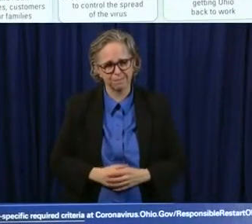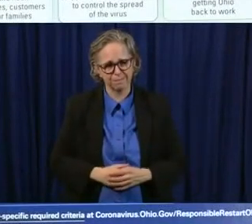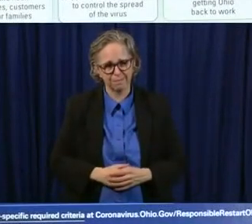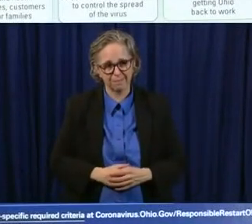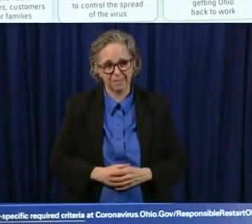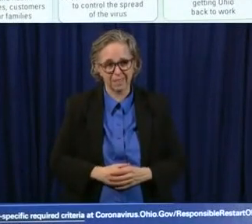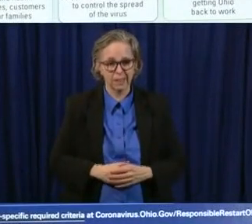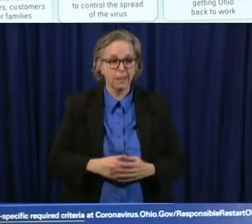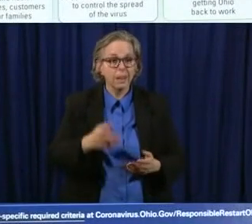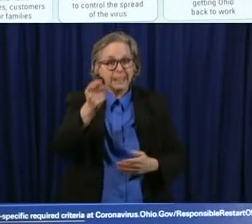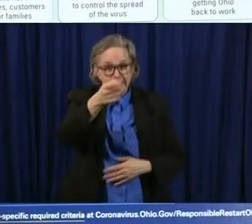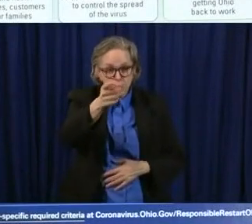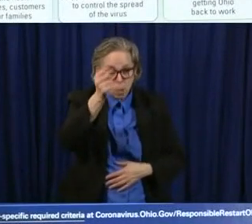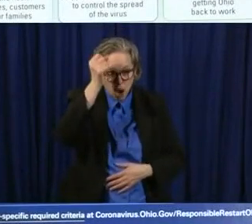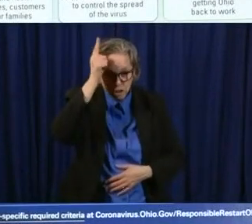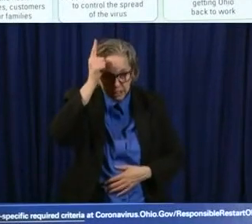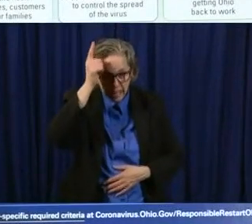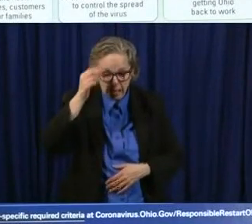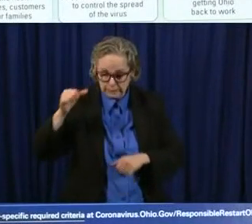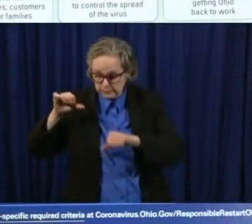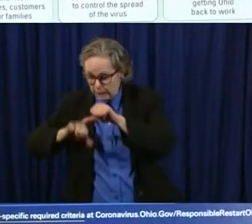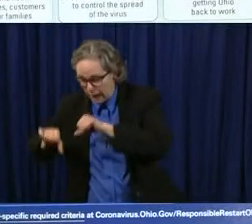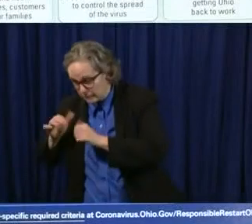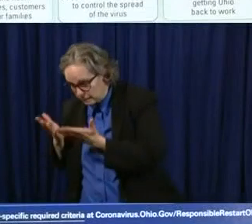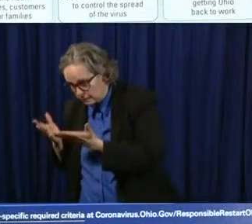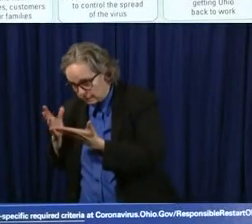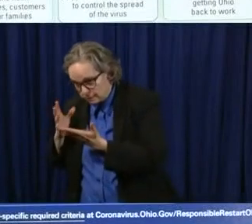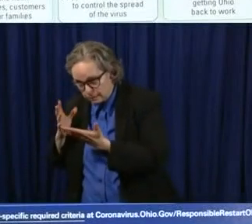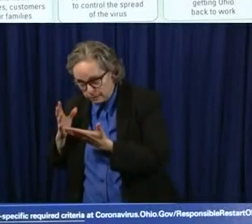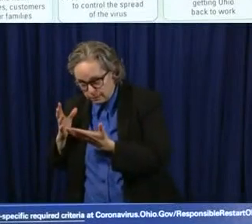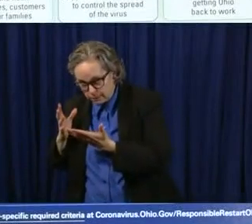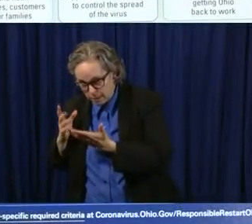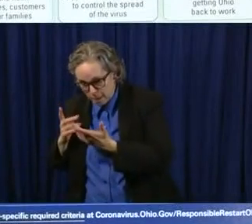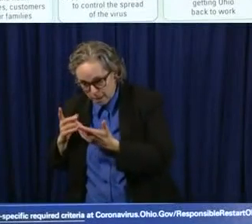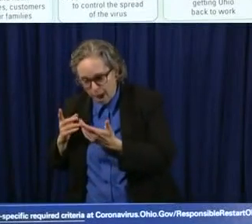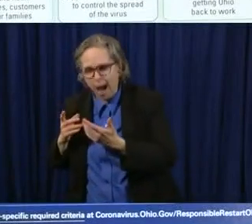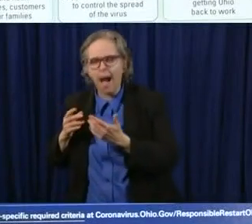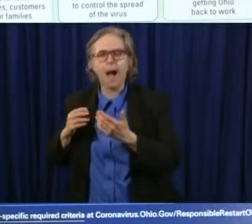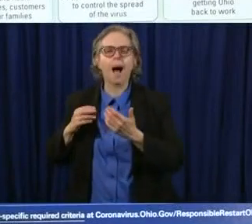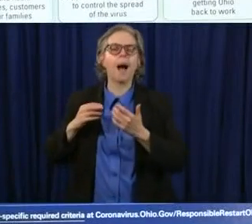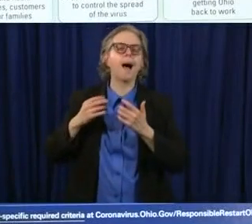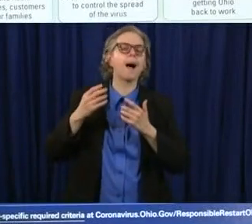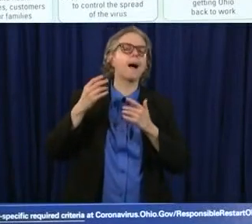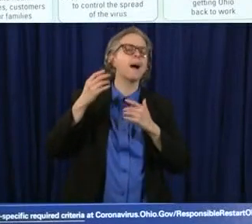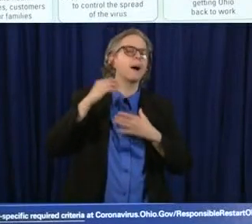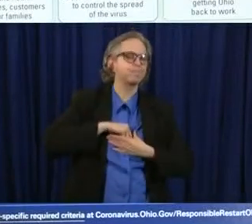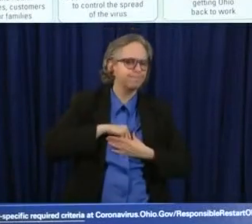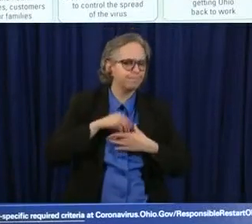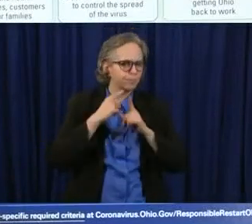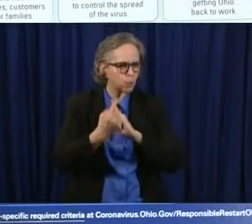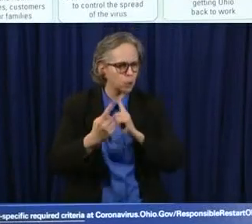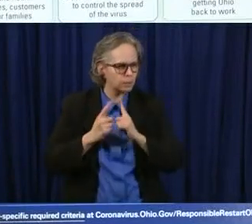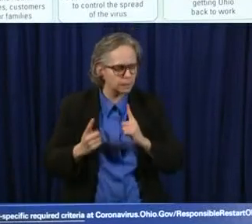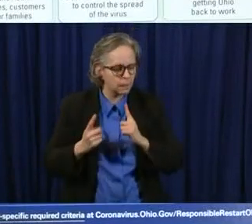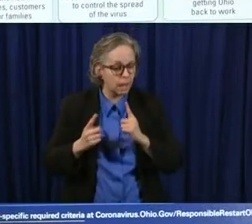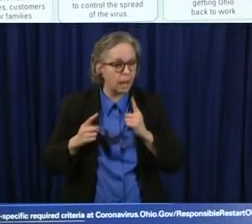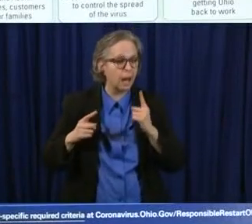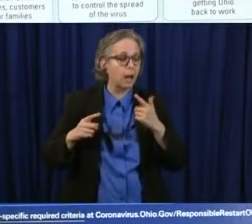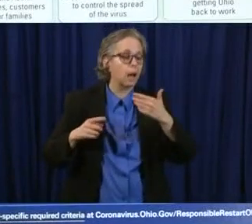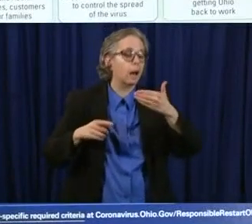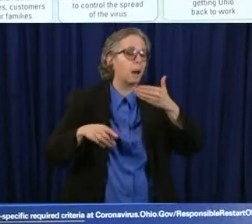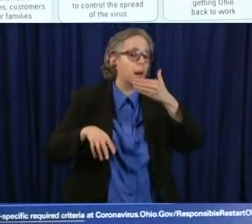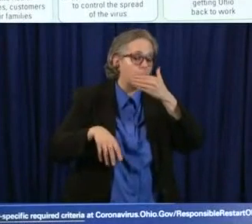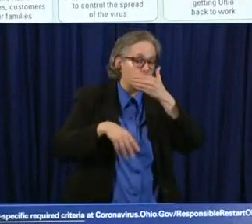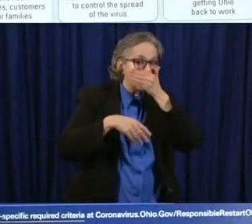is you do the social distancing and if you add in that both people or all people